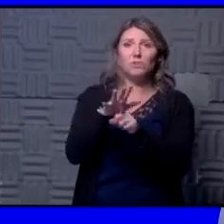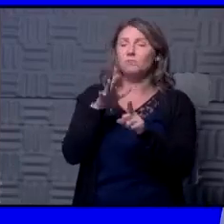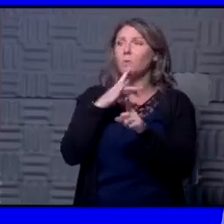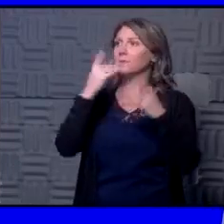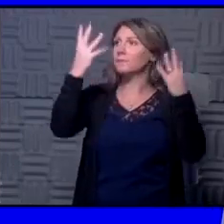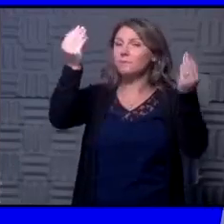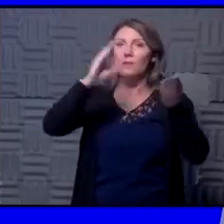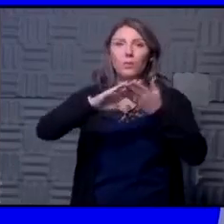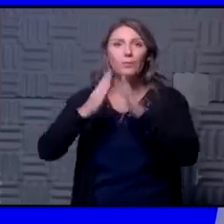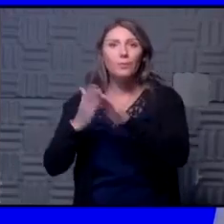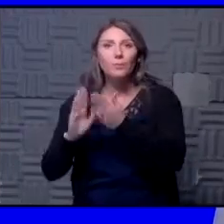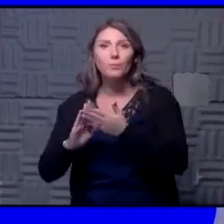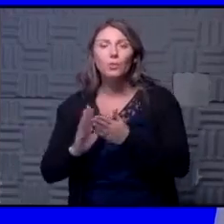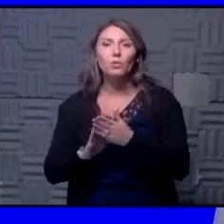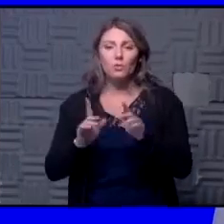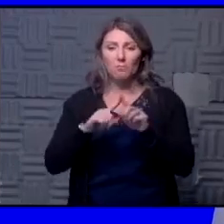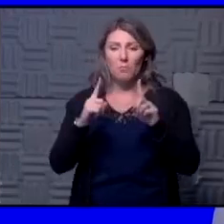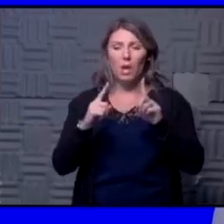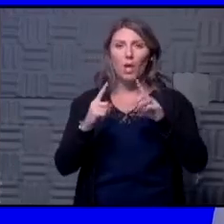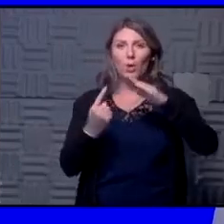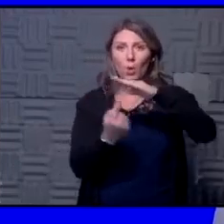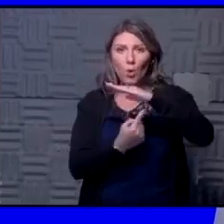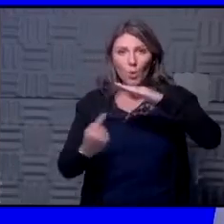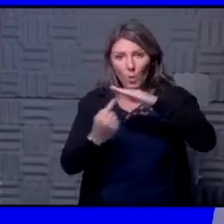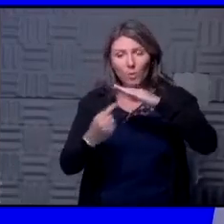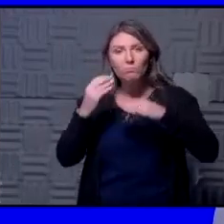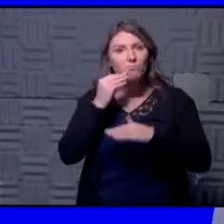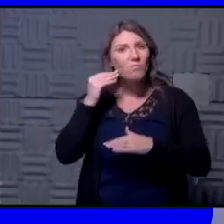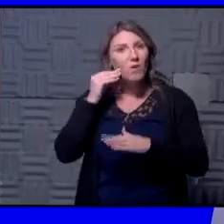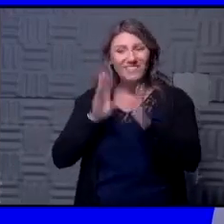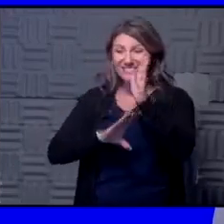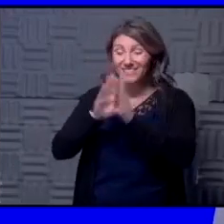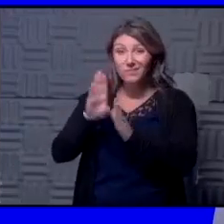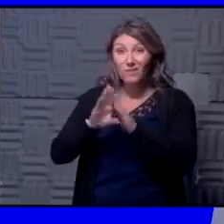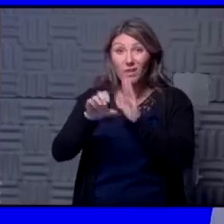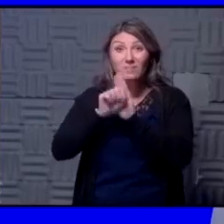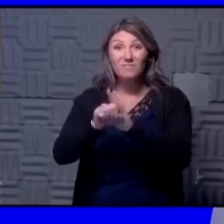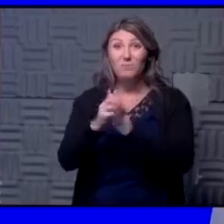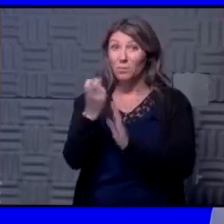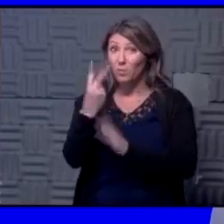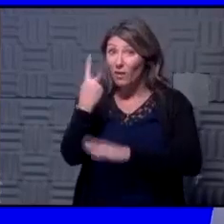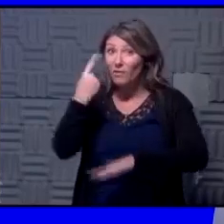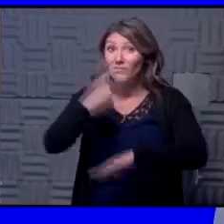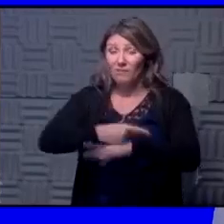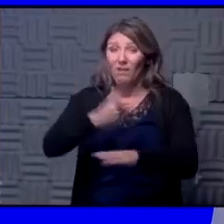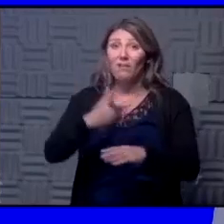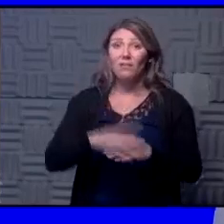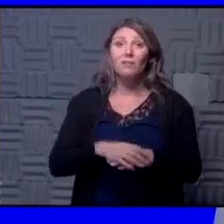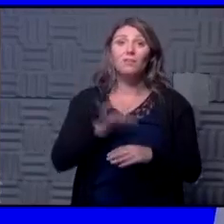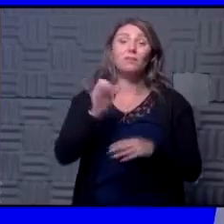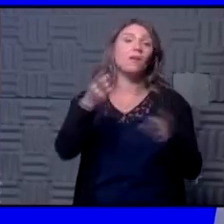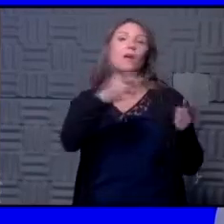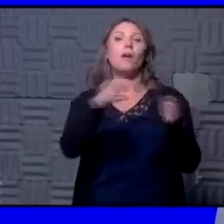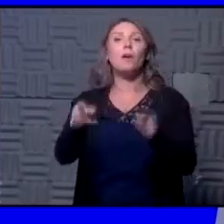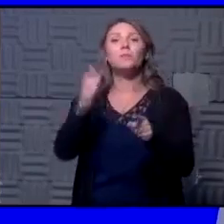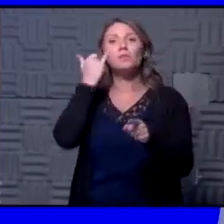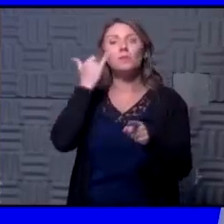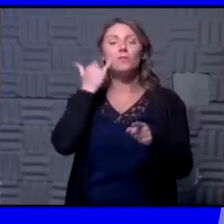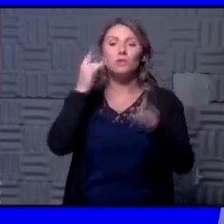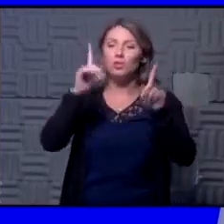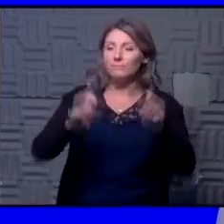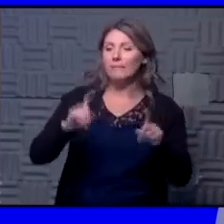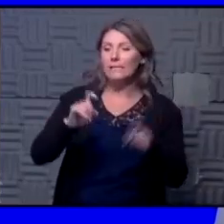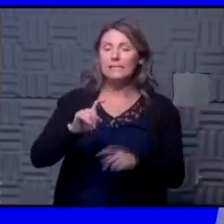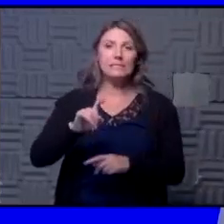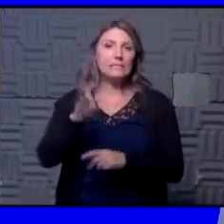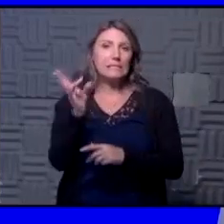out in the community but was on quarantine at home developed symptoms at 12 days so that does happen so even if you're testing at seven